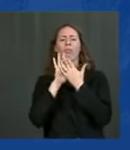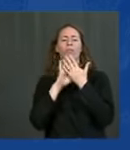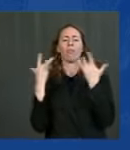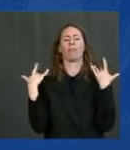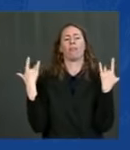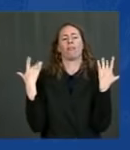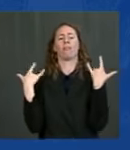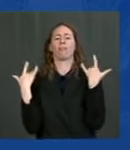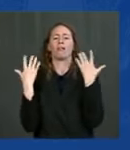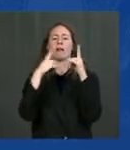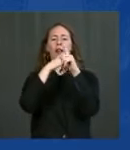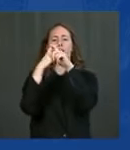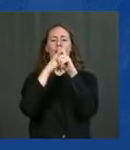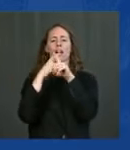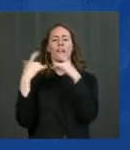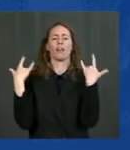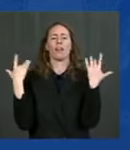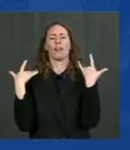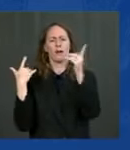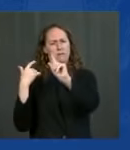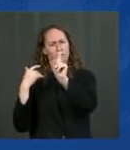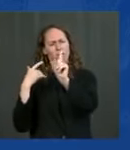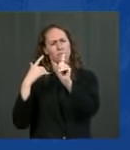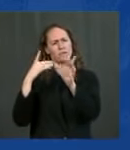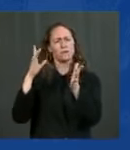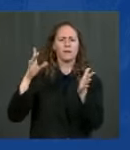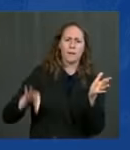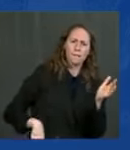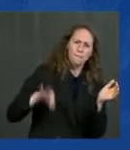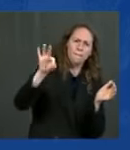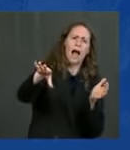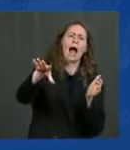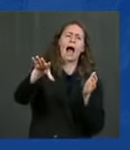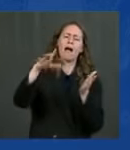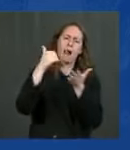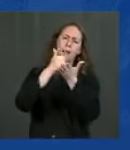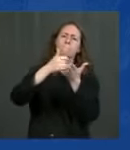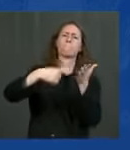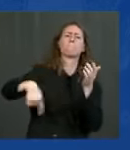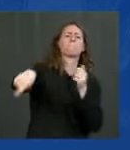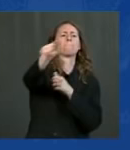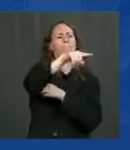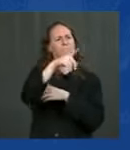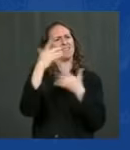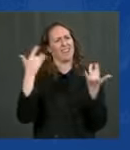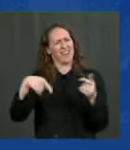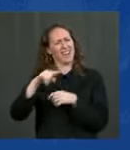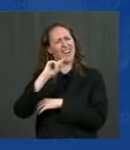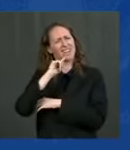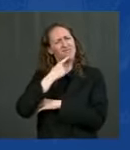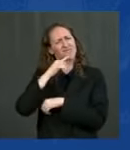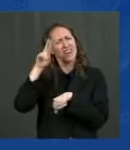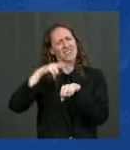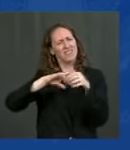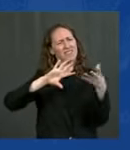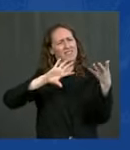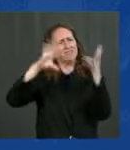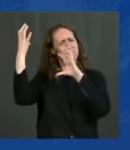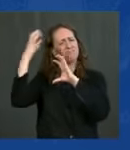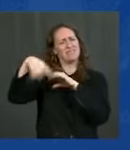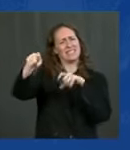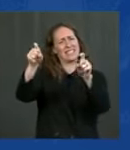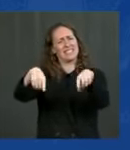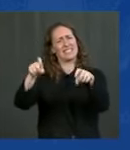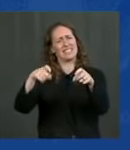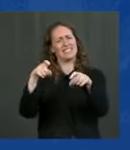you owe your customers cover temporary housing costs and national disasters and help those in need that's what we should all